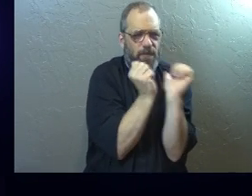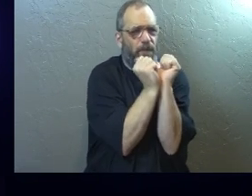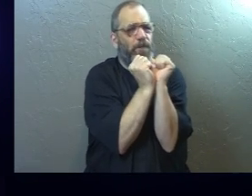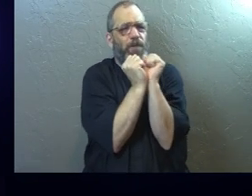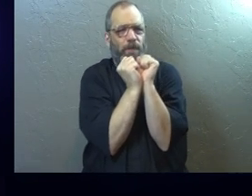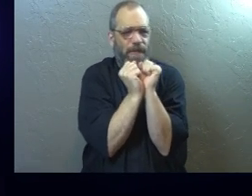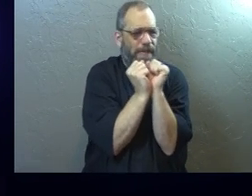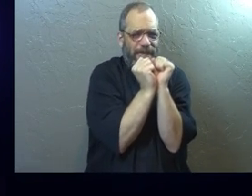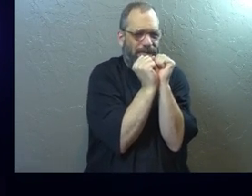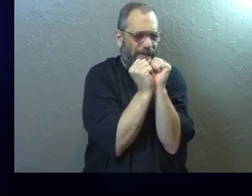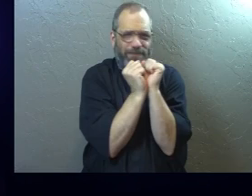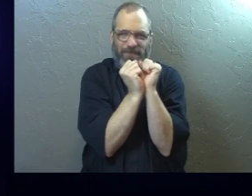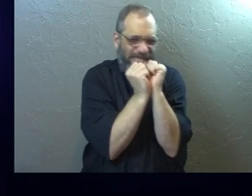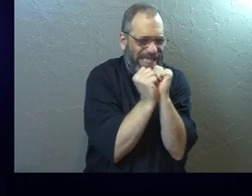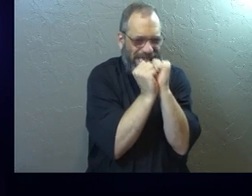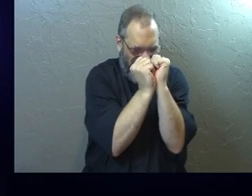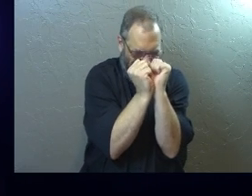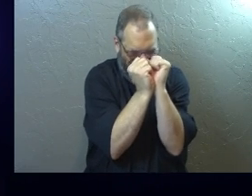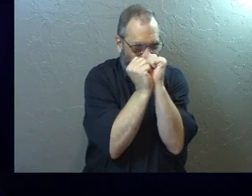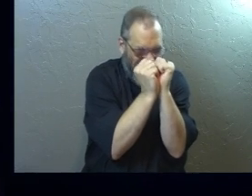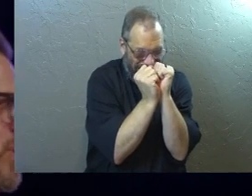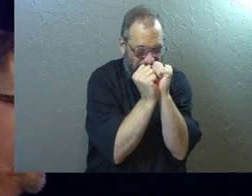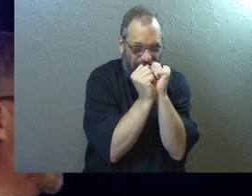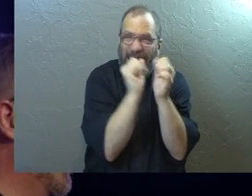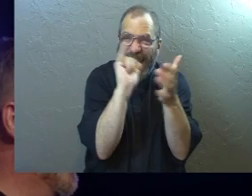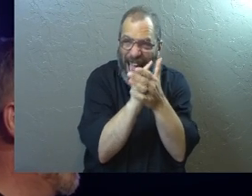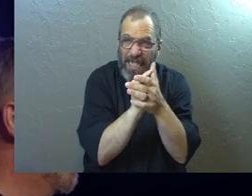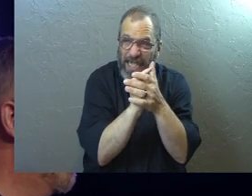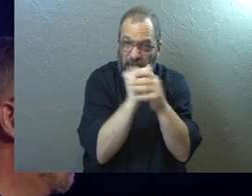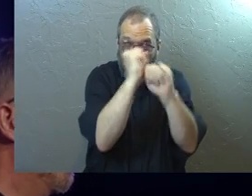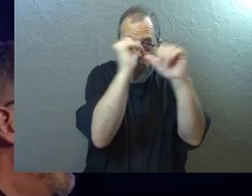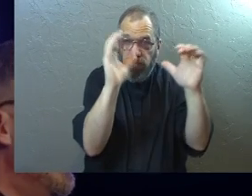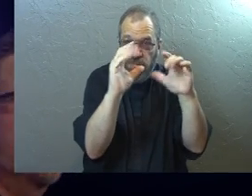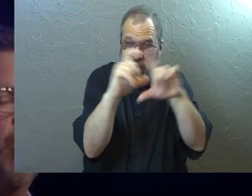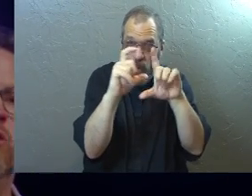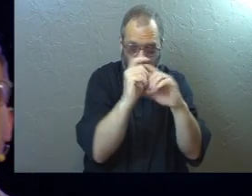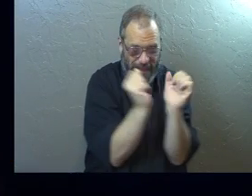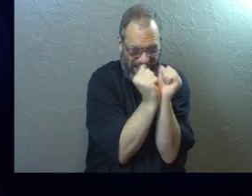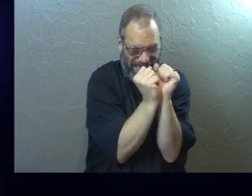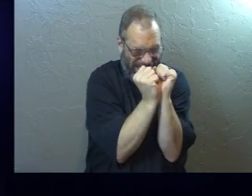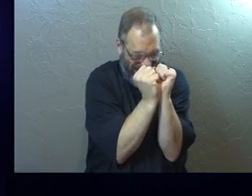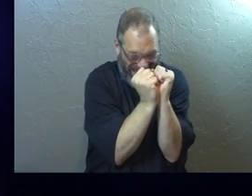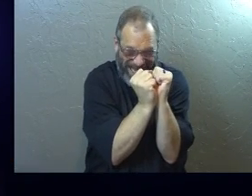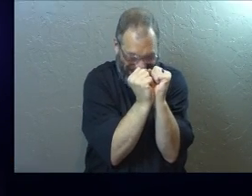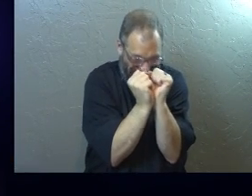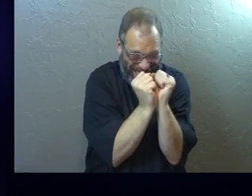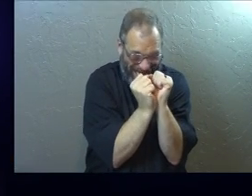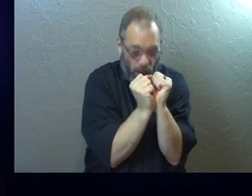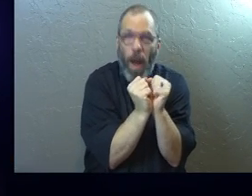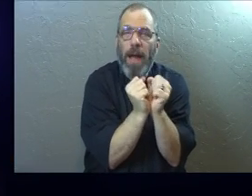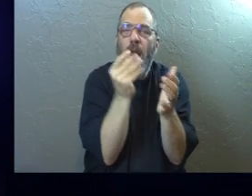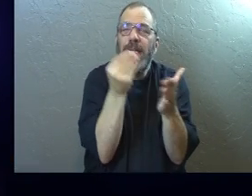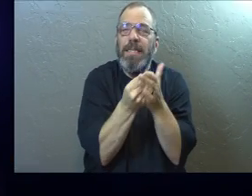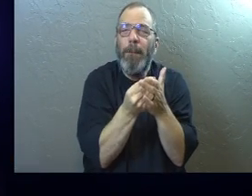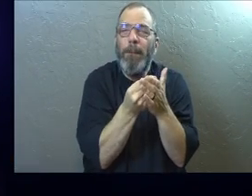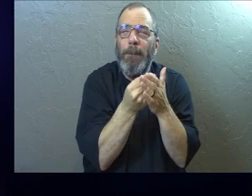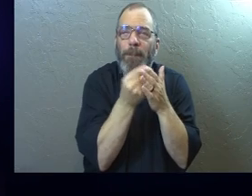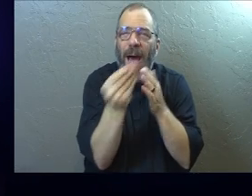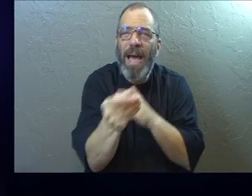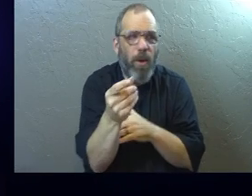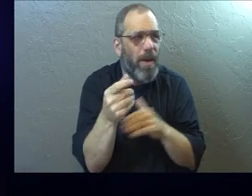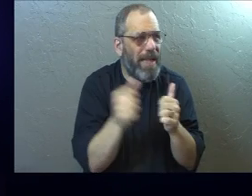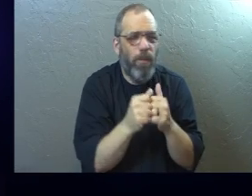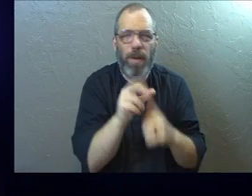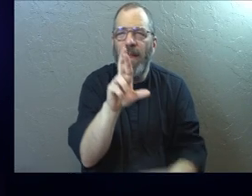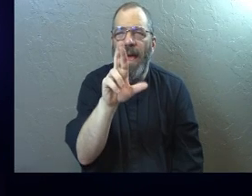prison. You were in something and you couldn't get out on your own. That's the word picture there. And the only way to get you out was to buy you out, like